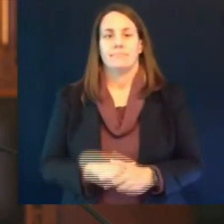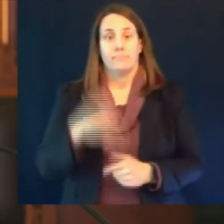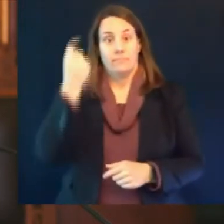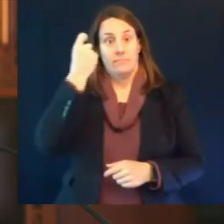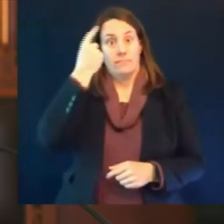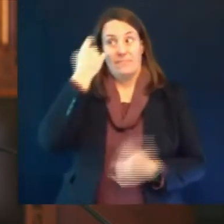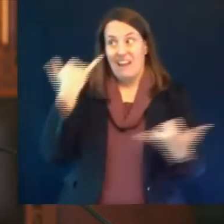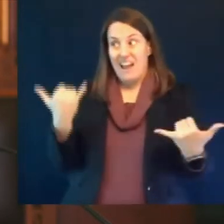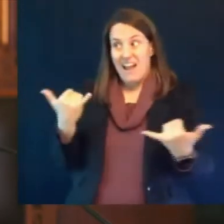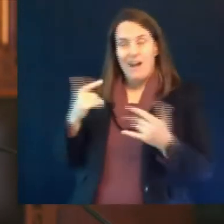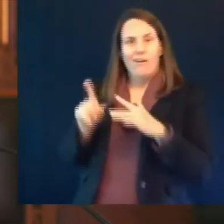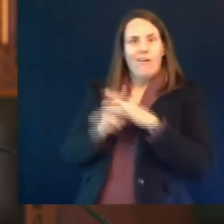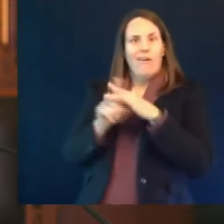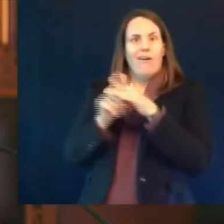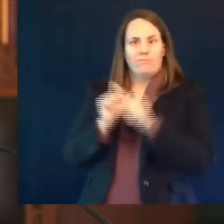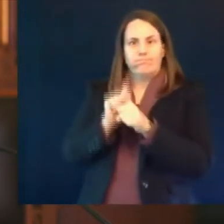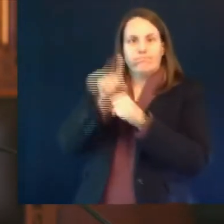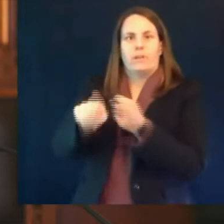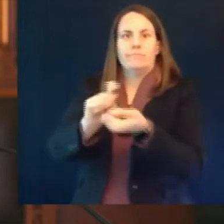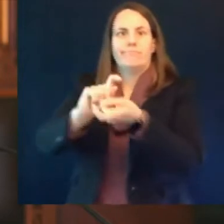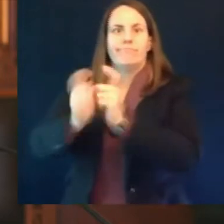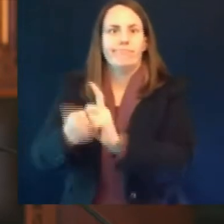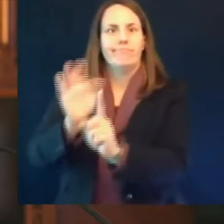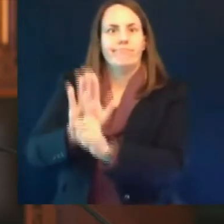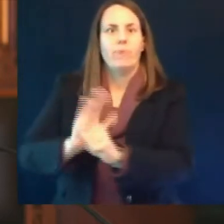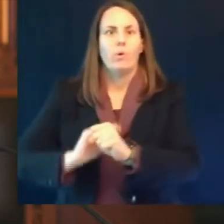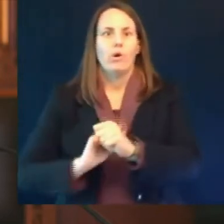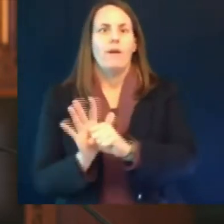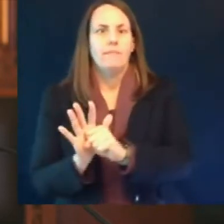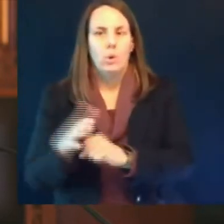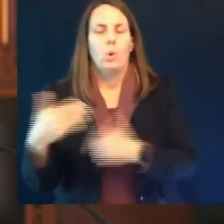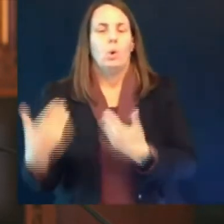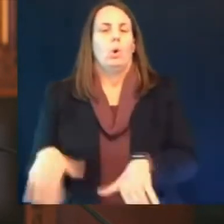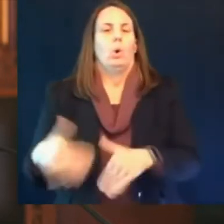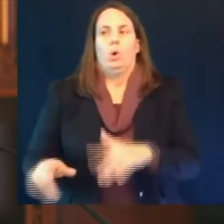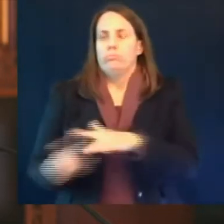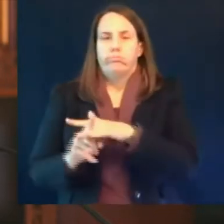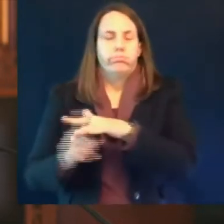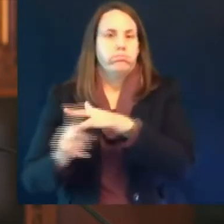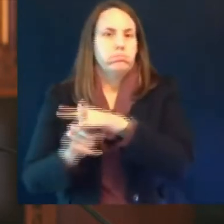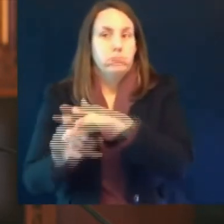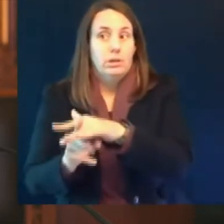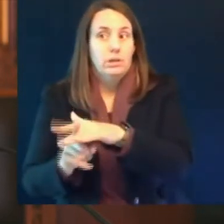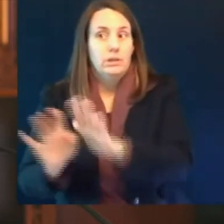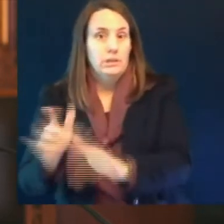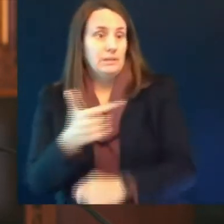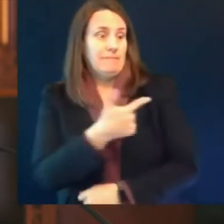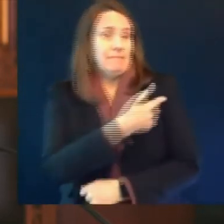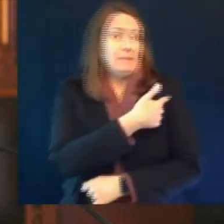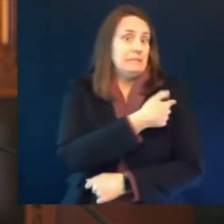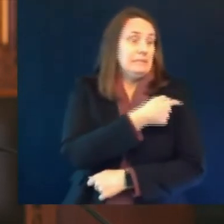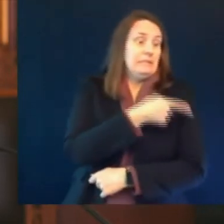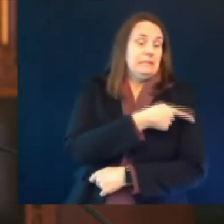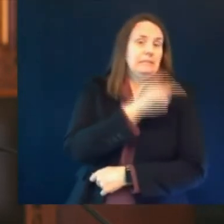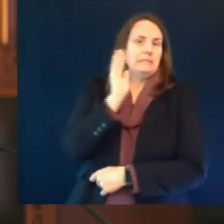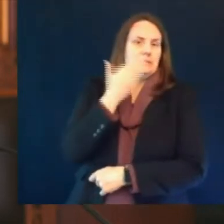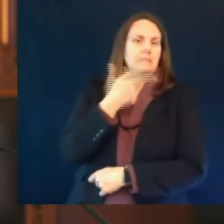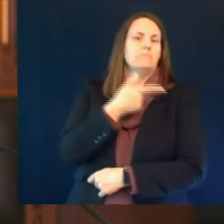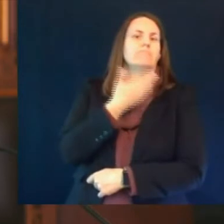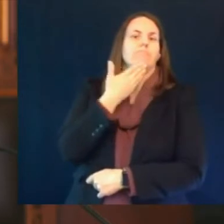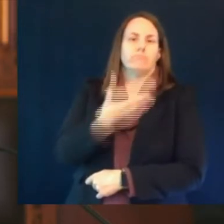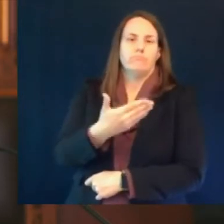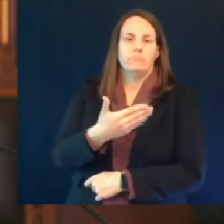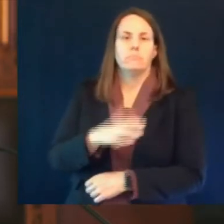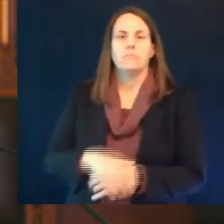vaccinated as of today we have administered 3 million 572 358